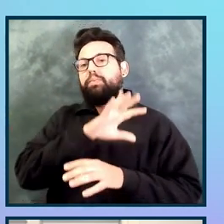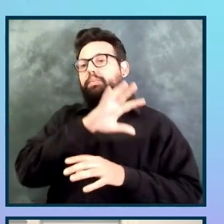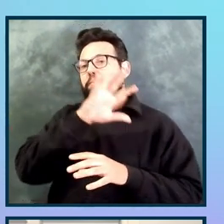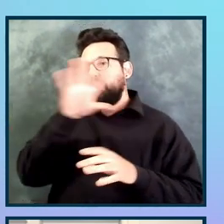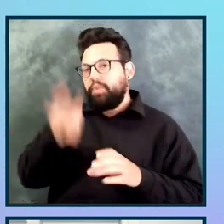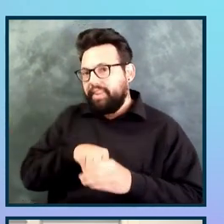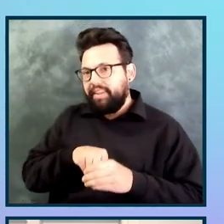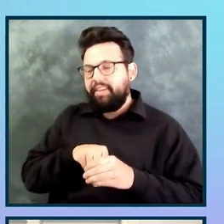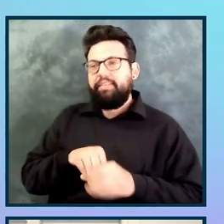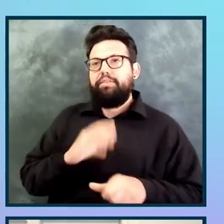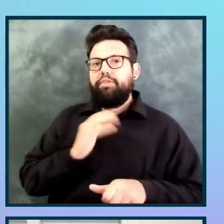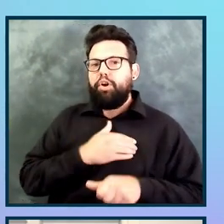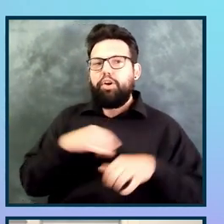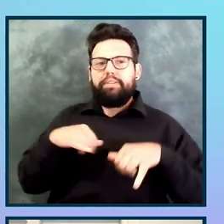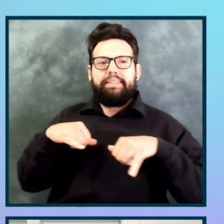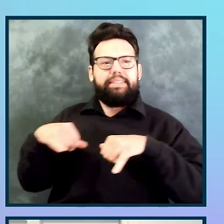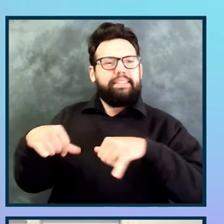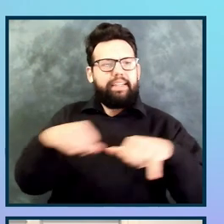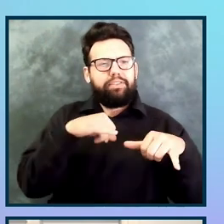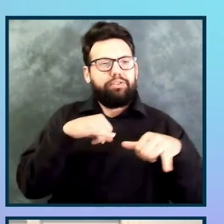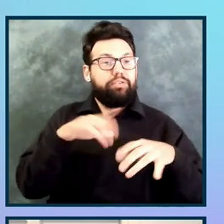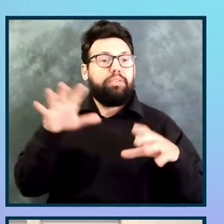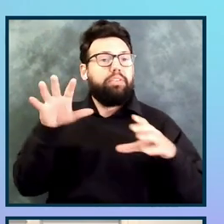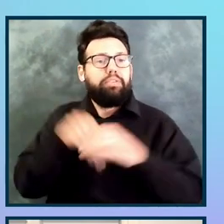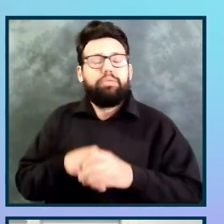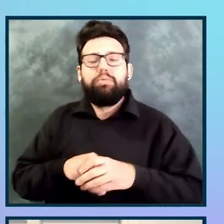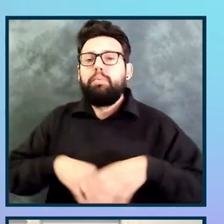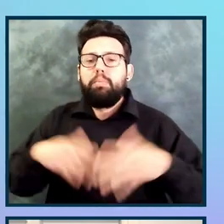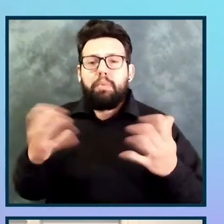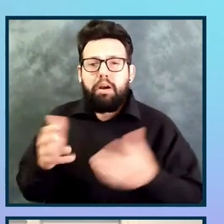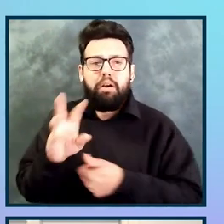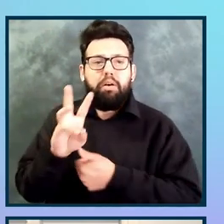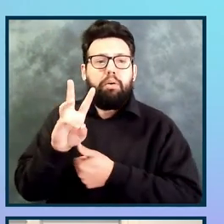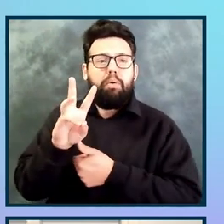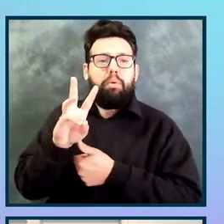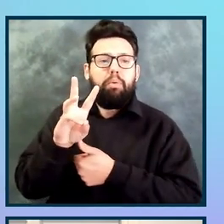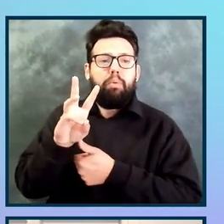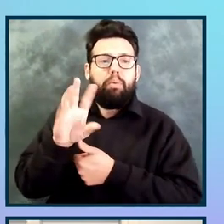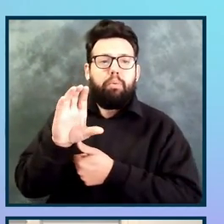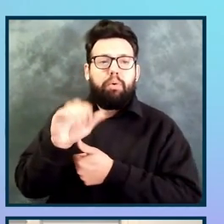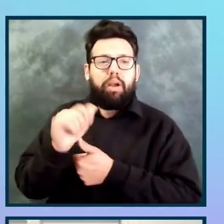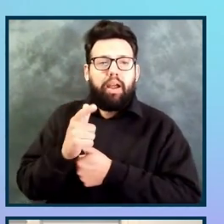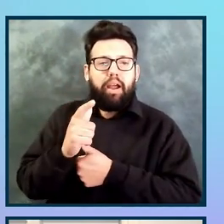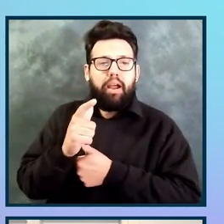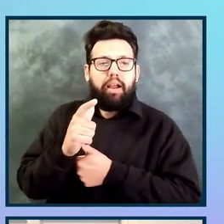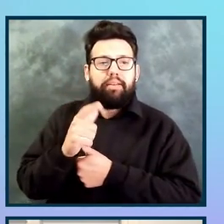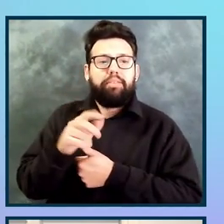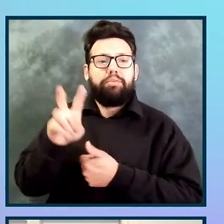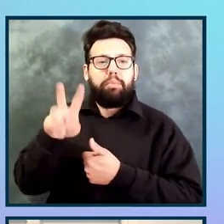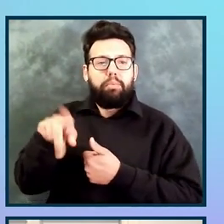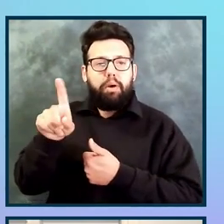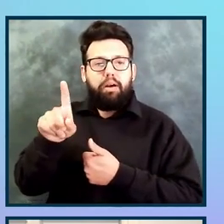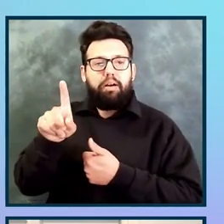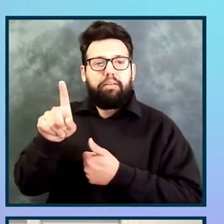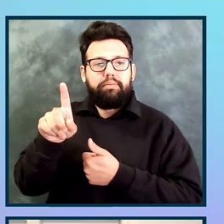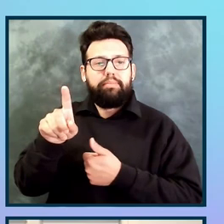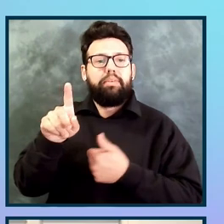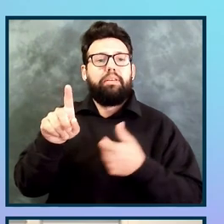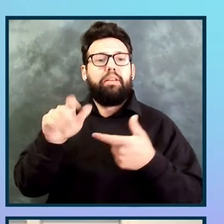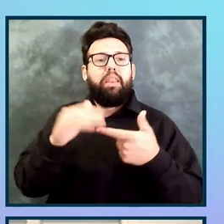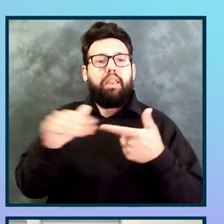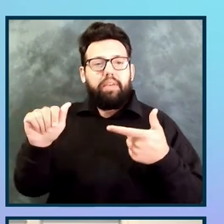we're auditing, the Web Content Accessibility Guidelines Level A, AA, including European standards and Section